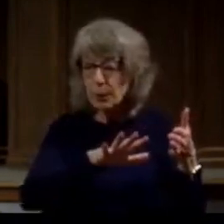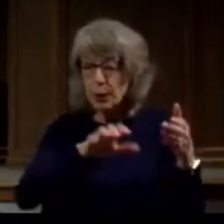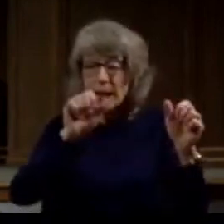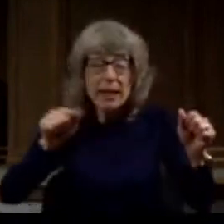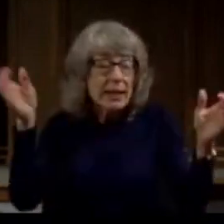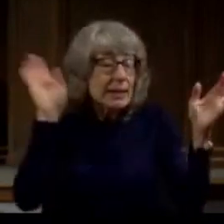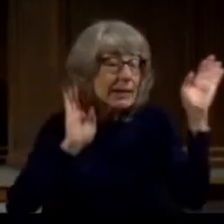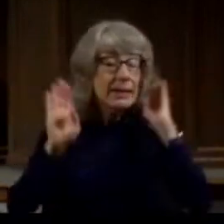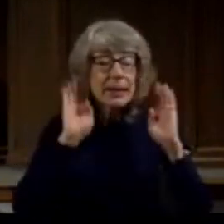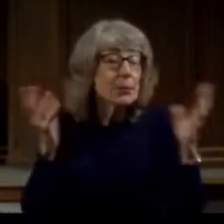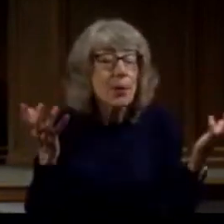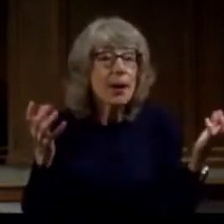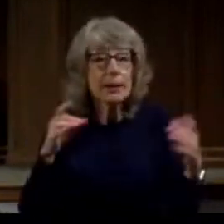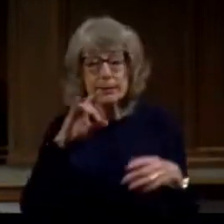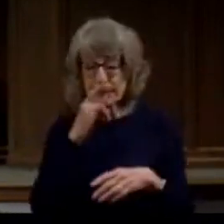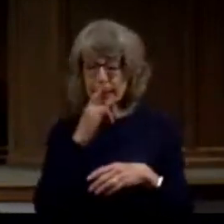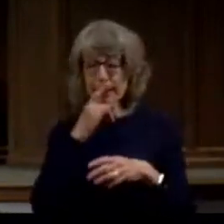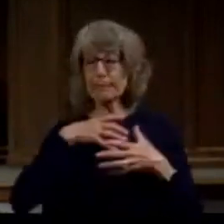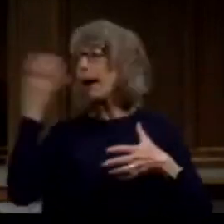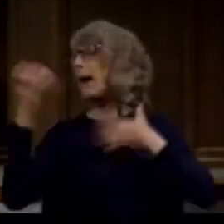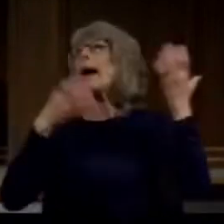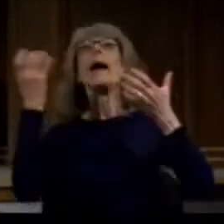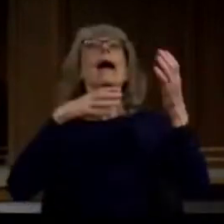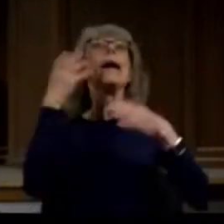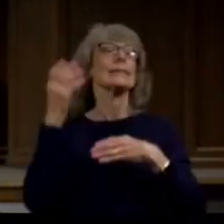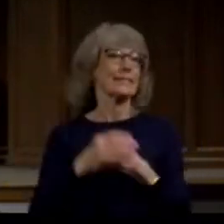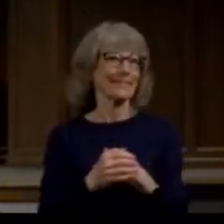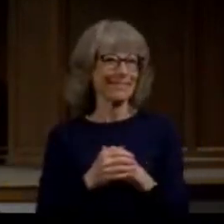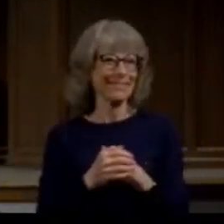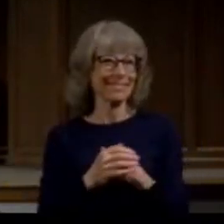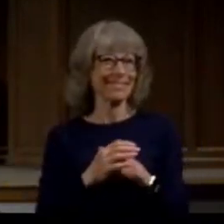time and I went to this church that was about it